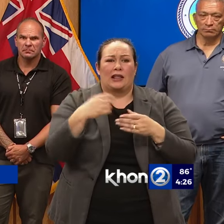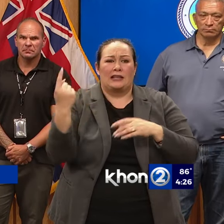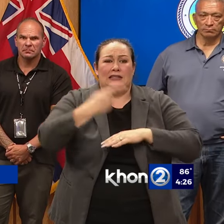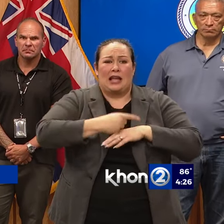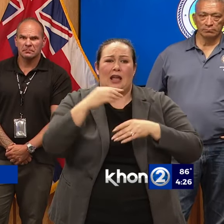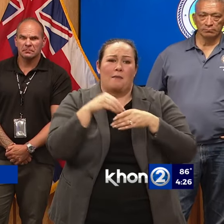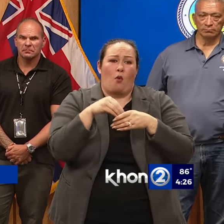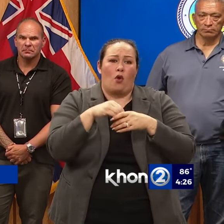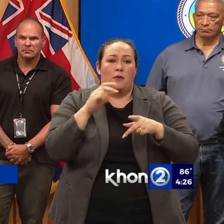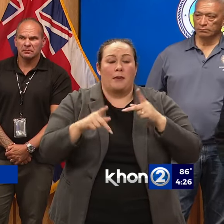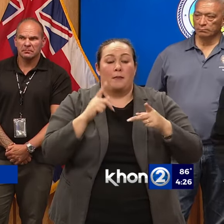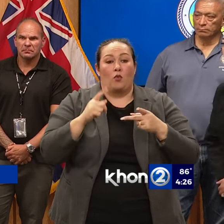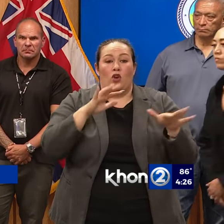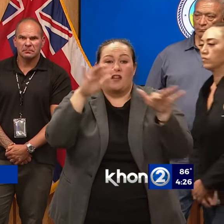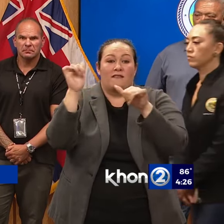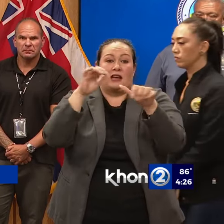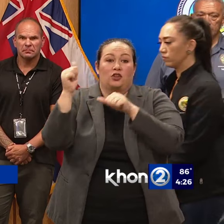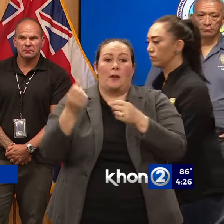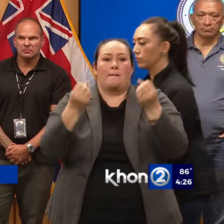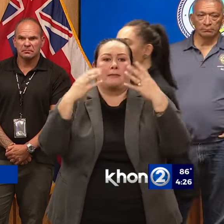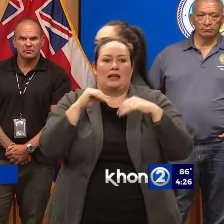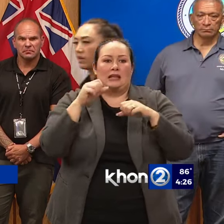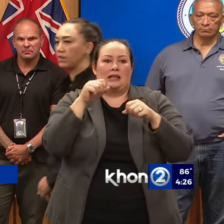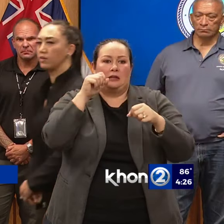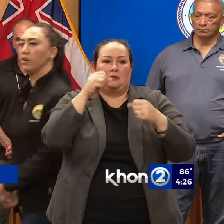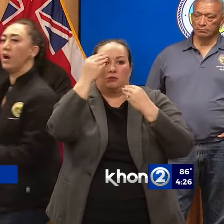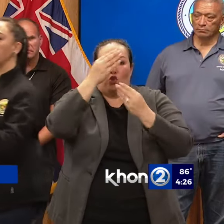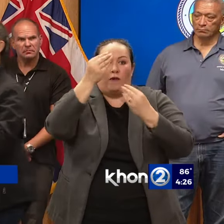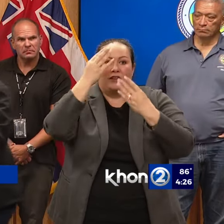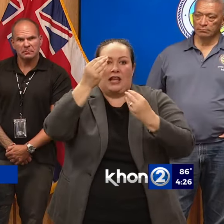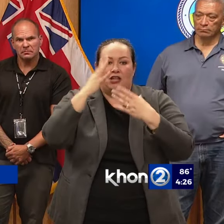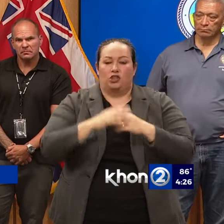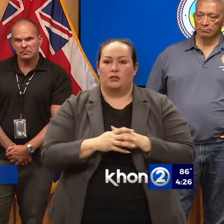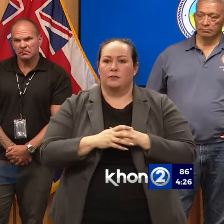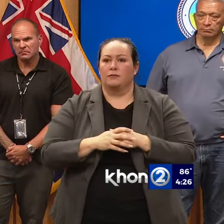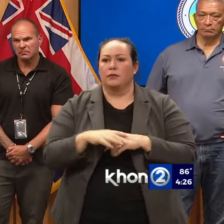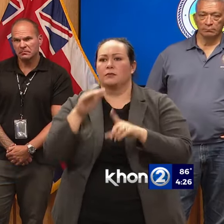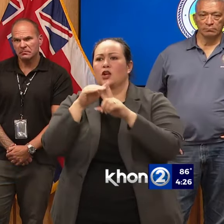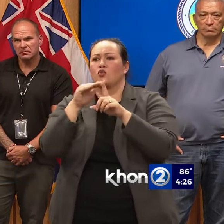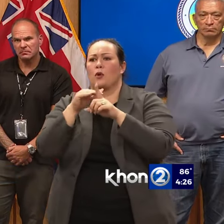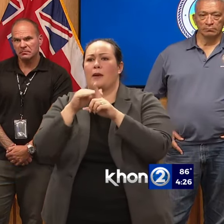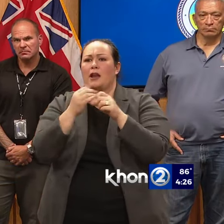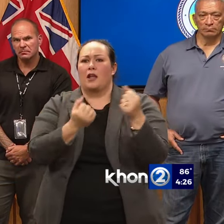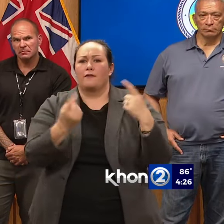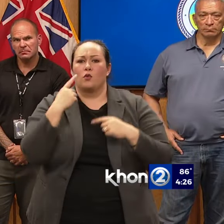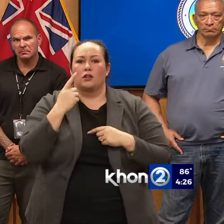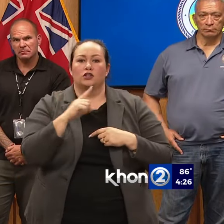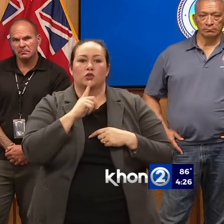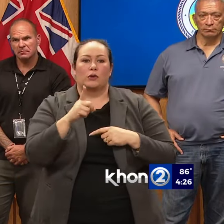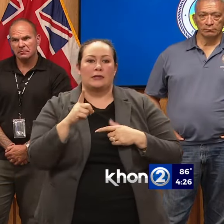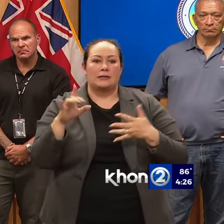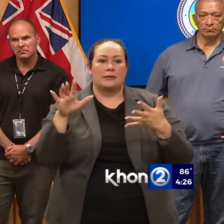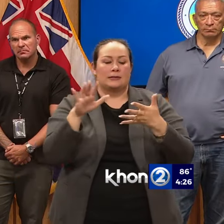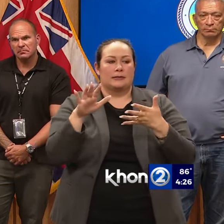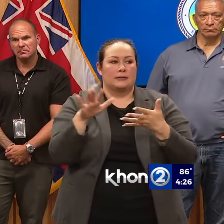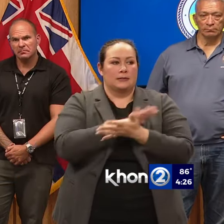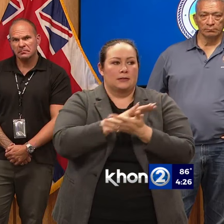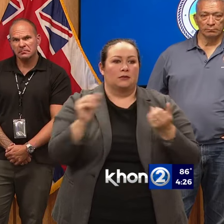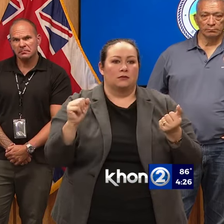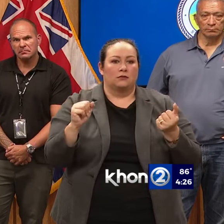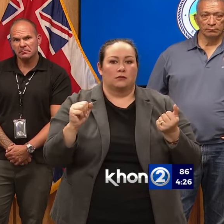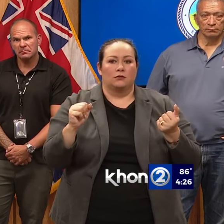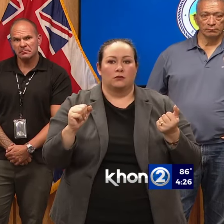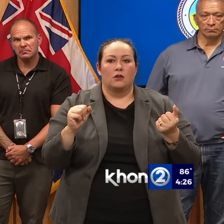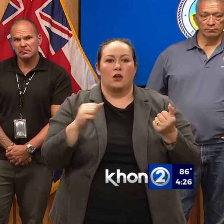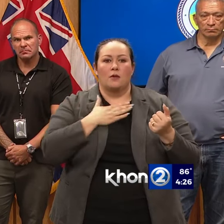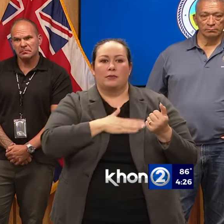were more evacuated and multiple notifications went out. Thank you. I'm just going to remind everybody it's a very devastating time from Maui. Please be gentle with